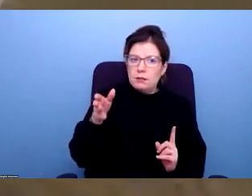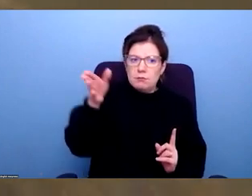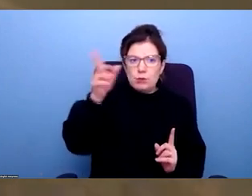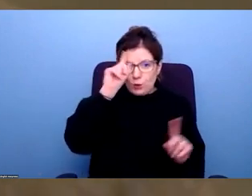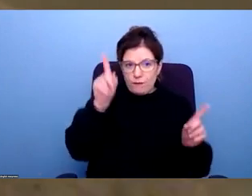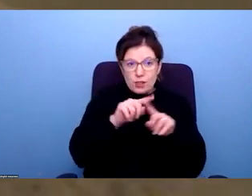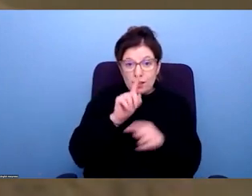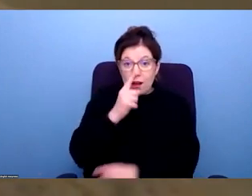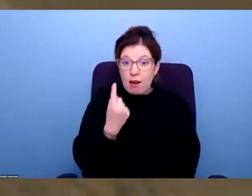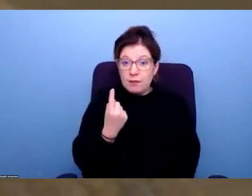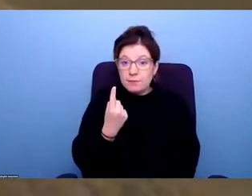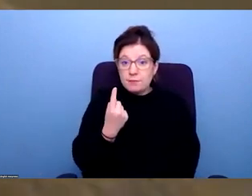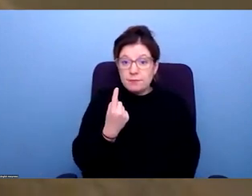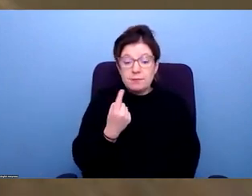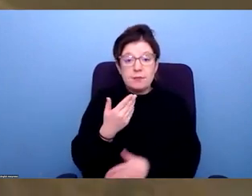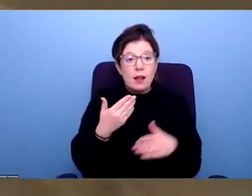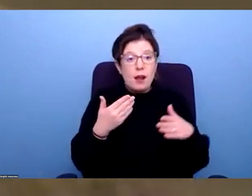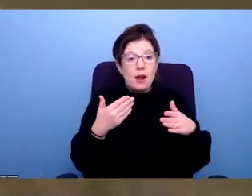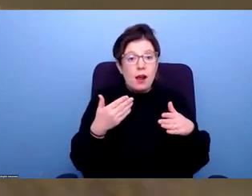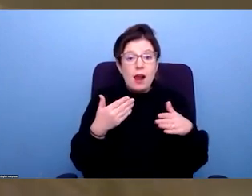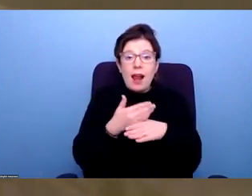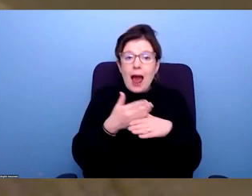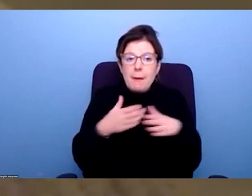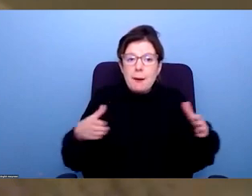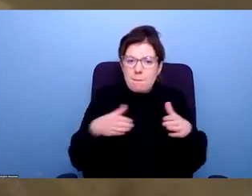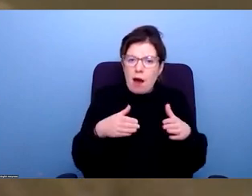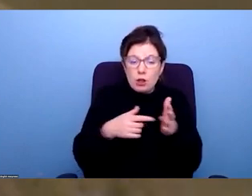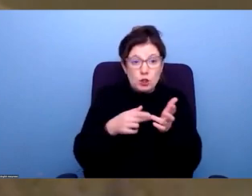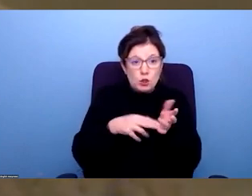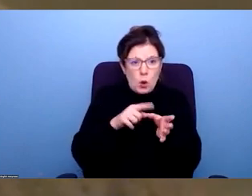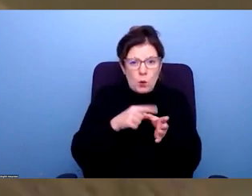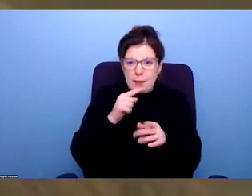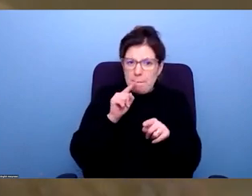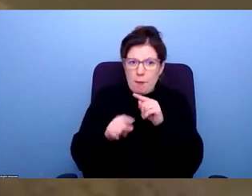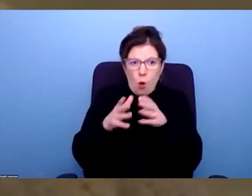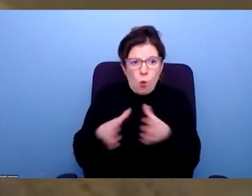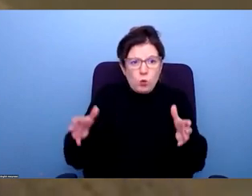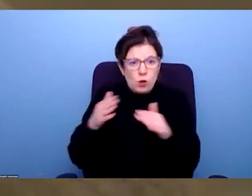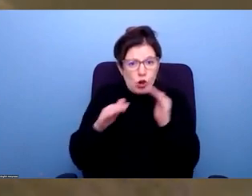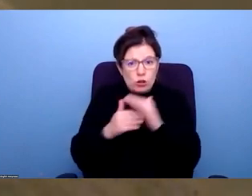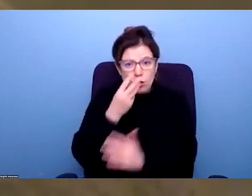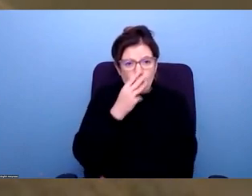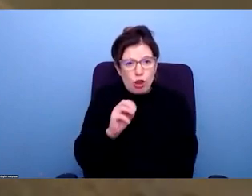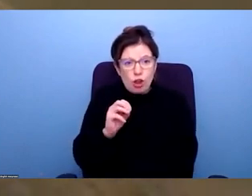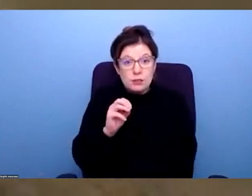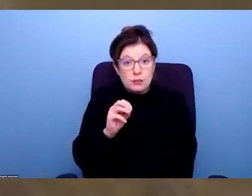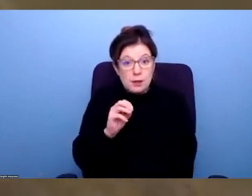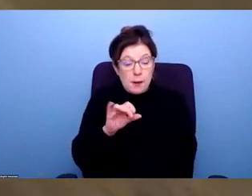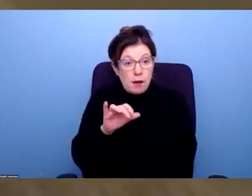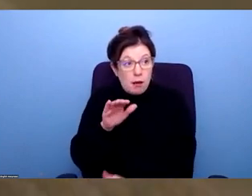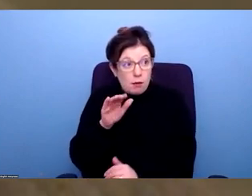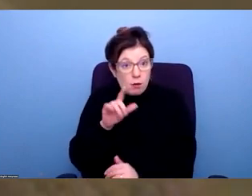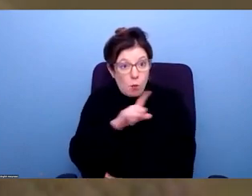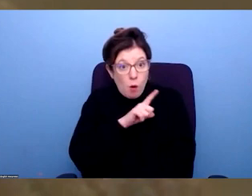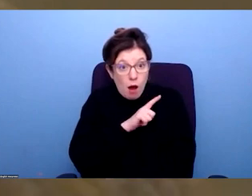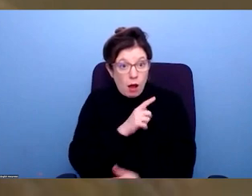people that are outside the labour market now are under 30, and I'd be really interested in what the factors of that would be. Is it because they don't have the